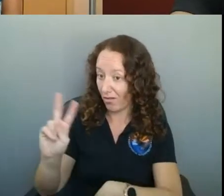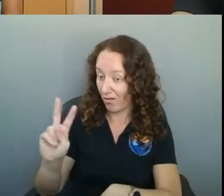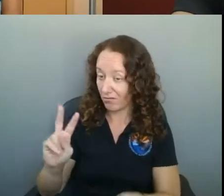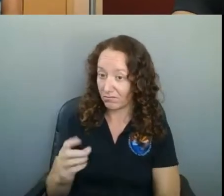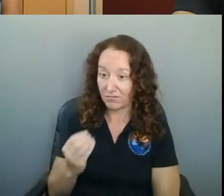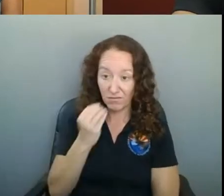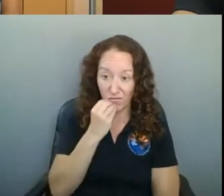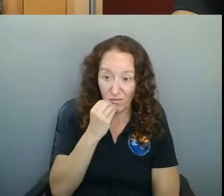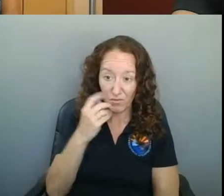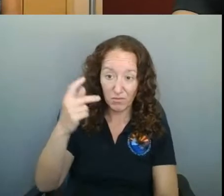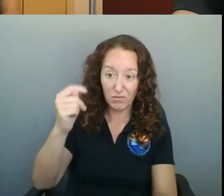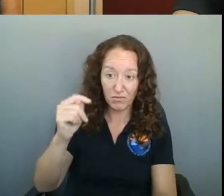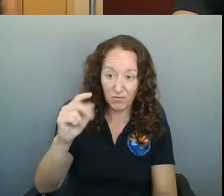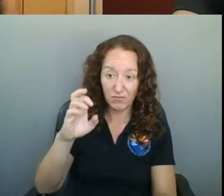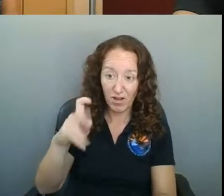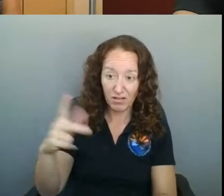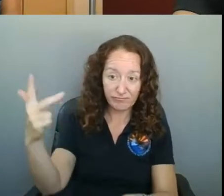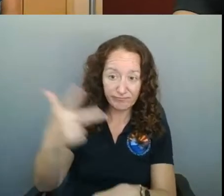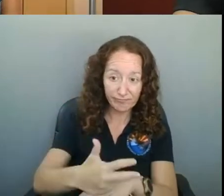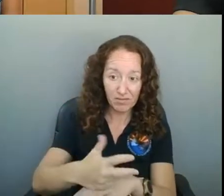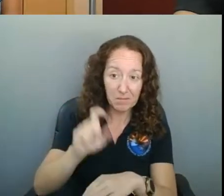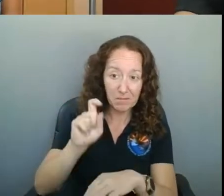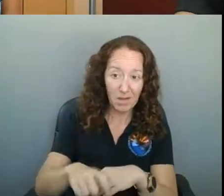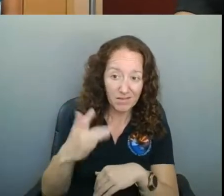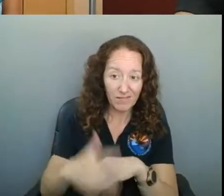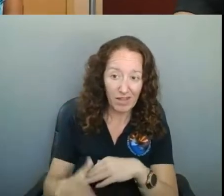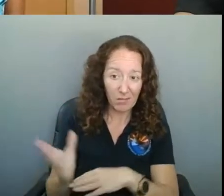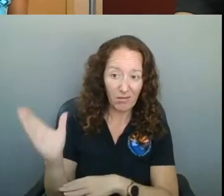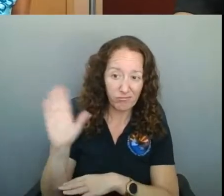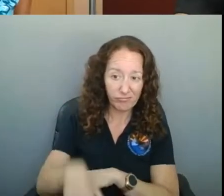trucks or food have to be available all hours of operation?